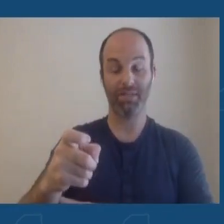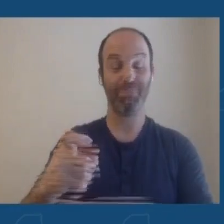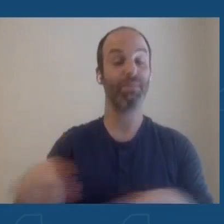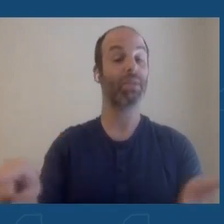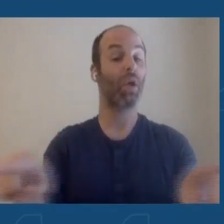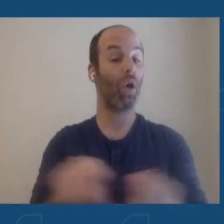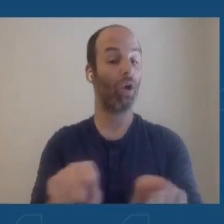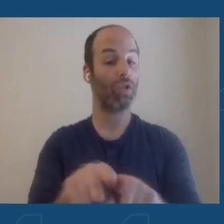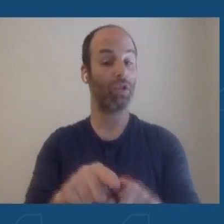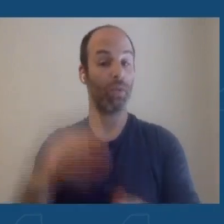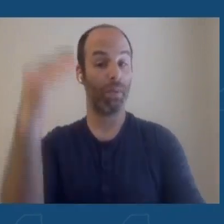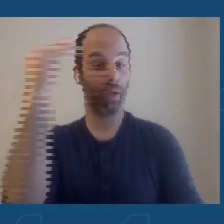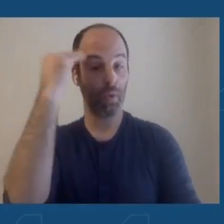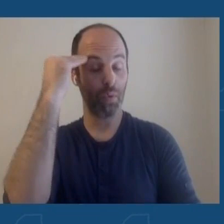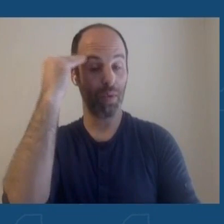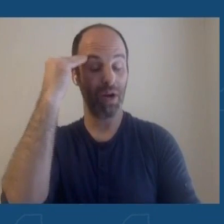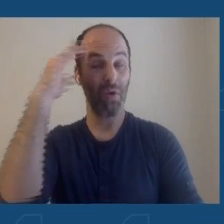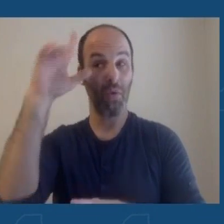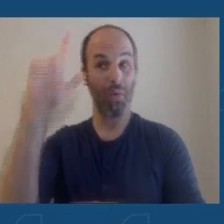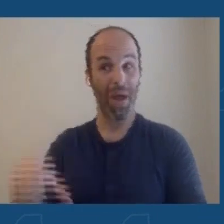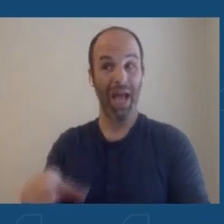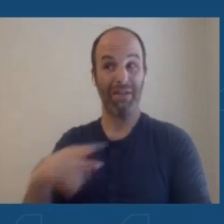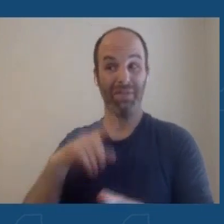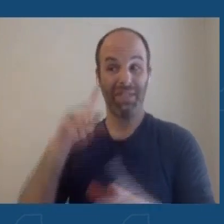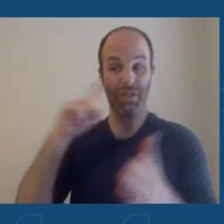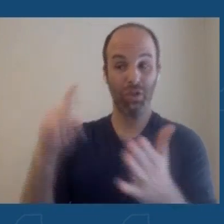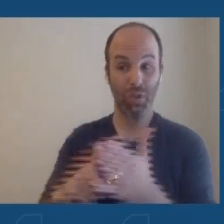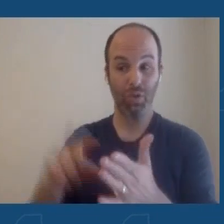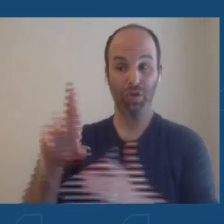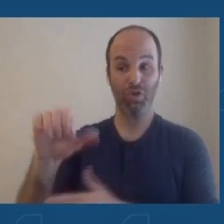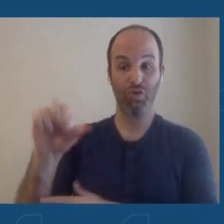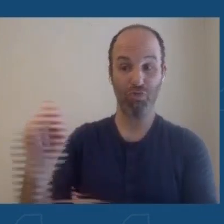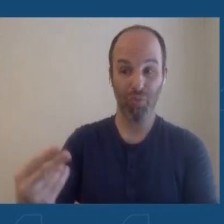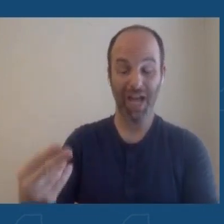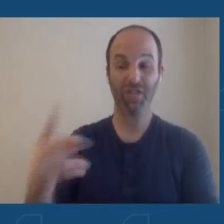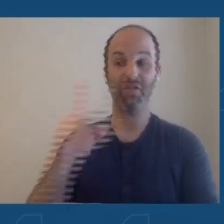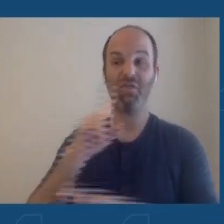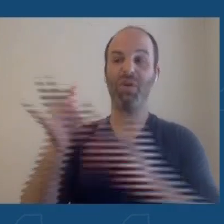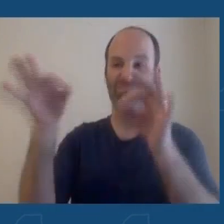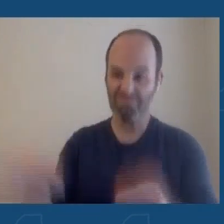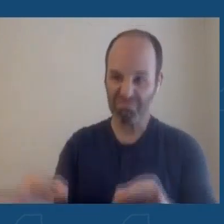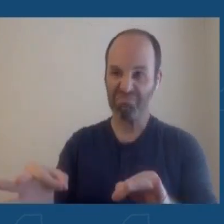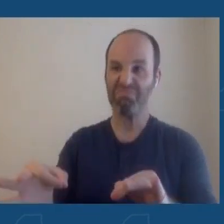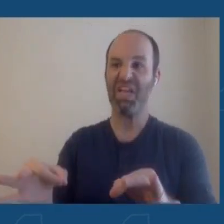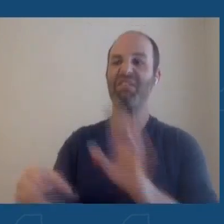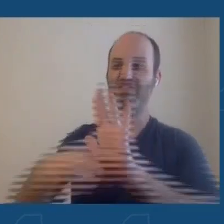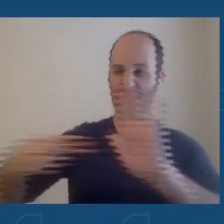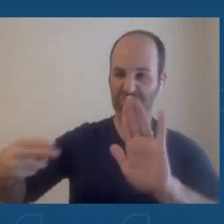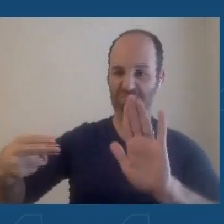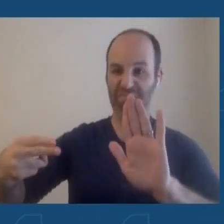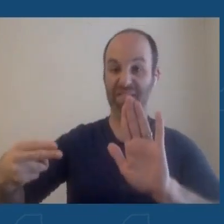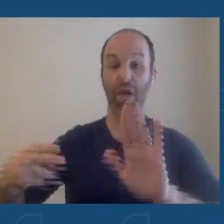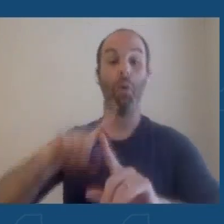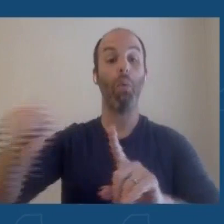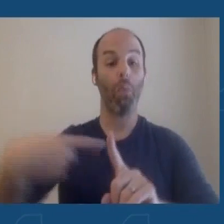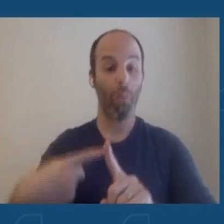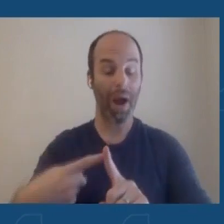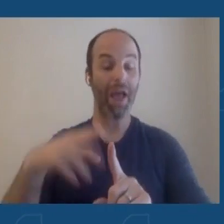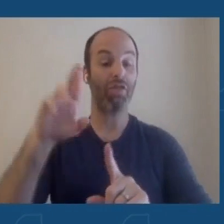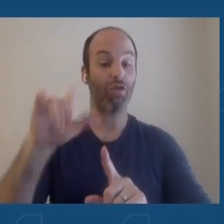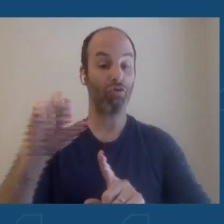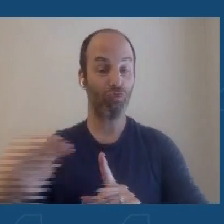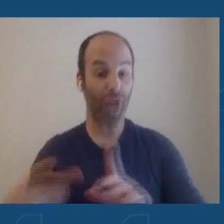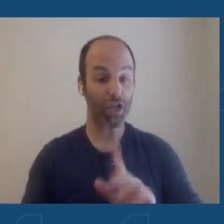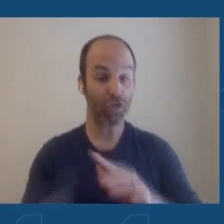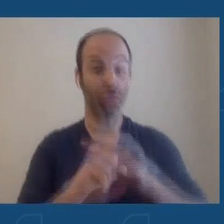await the rash to make a definitive diagnosis. So, once the rash emerges and that pustule forms, we can do a